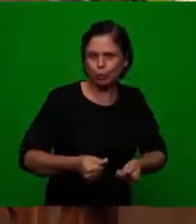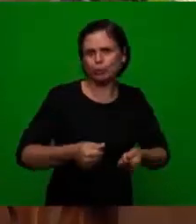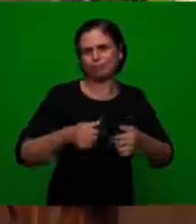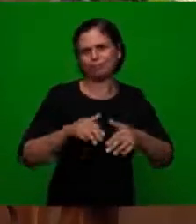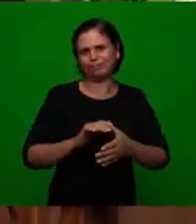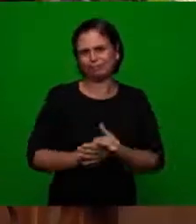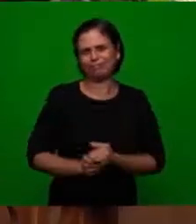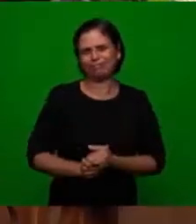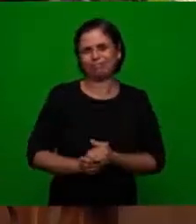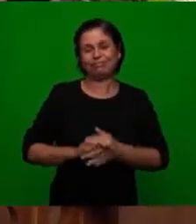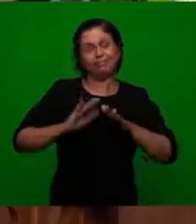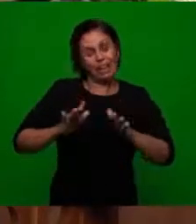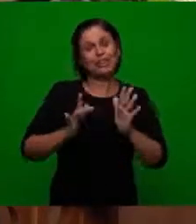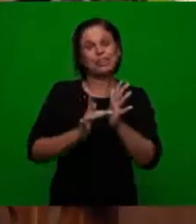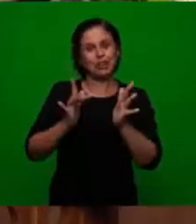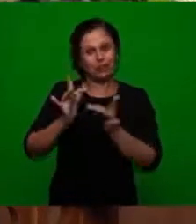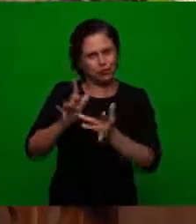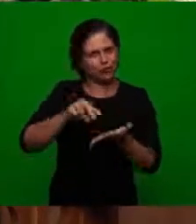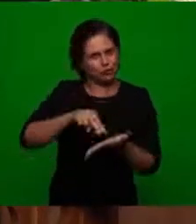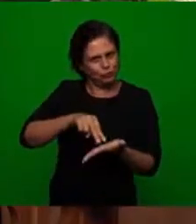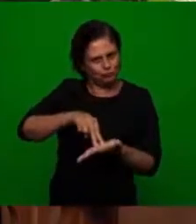project would remain standing.